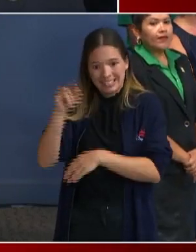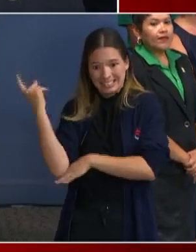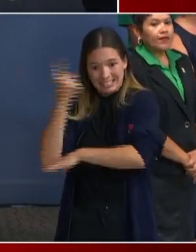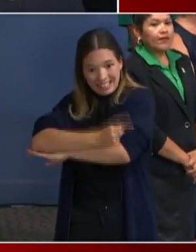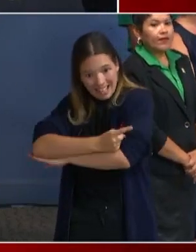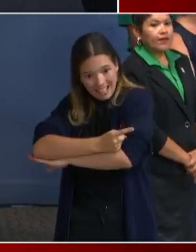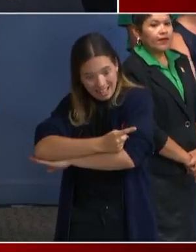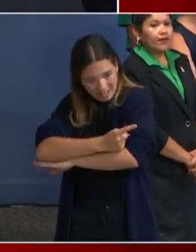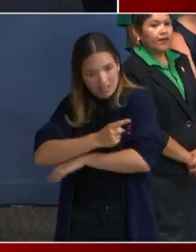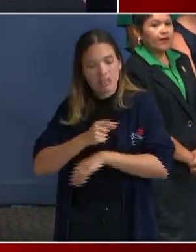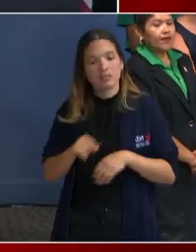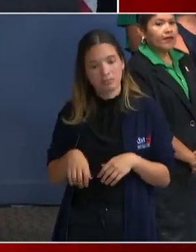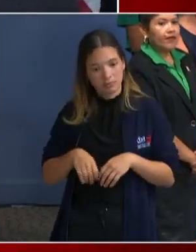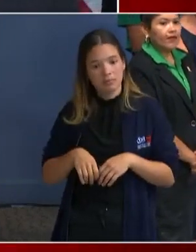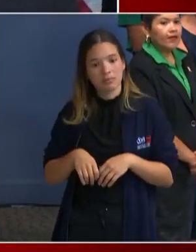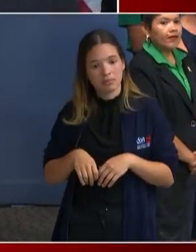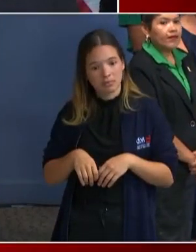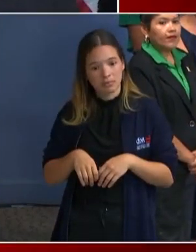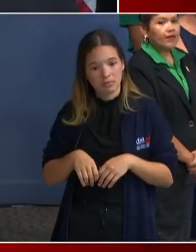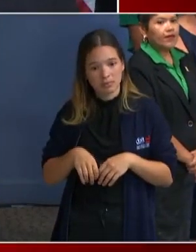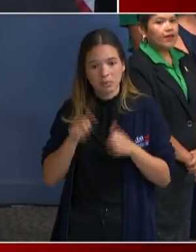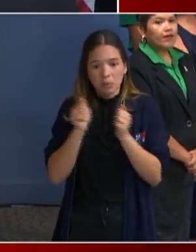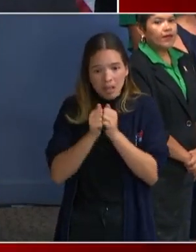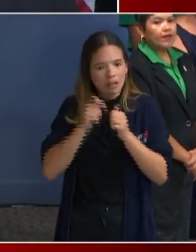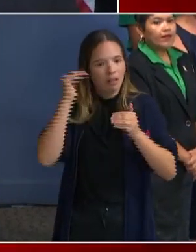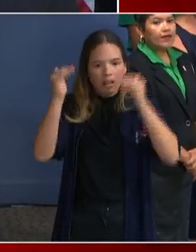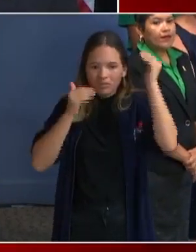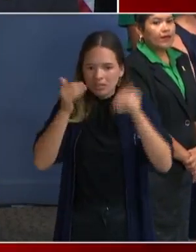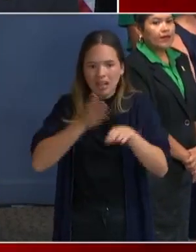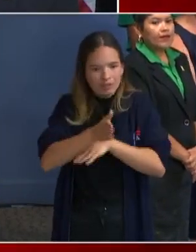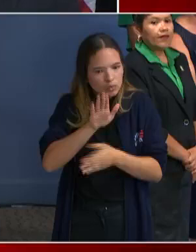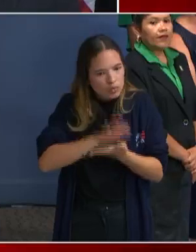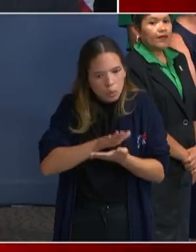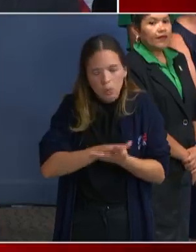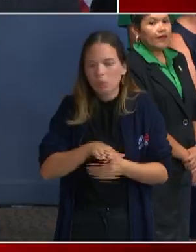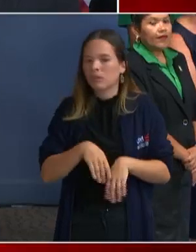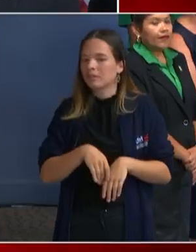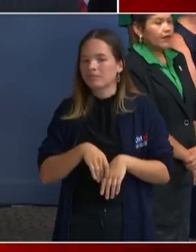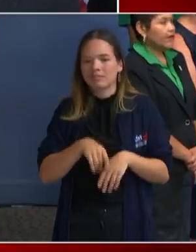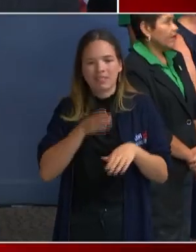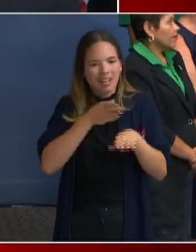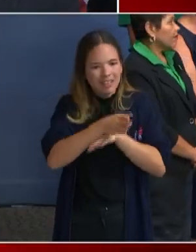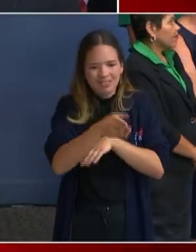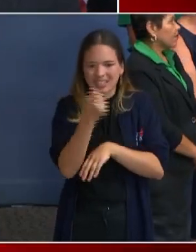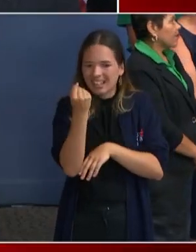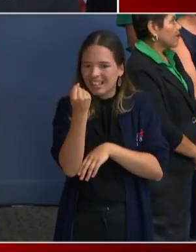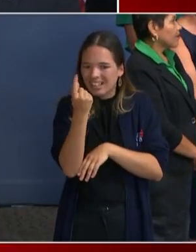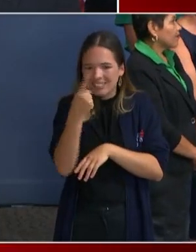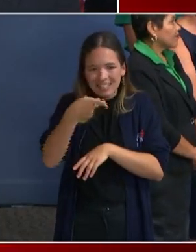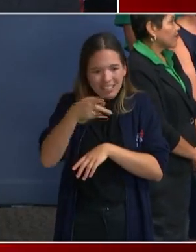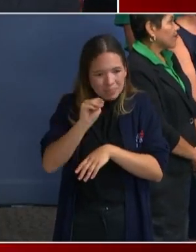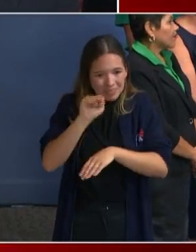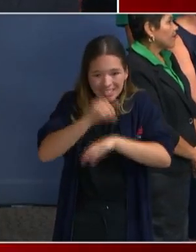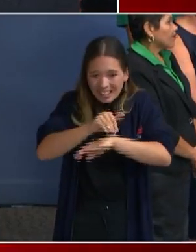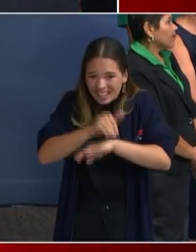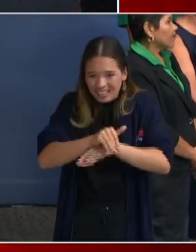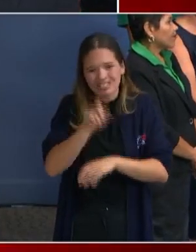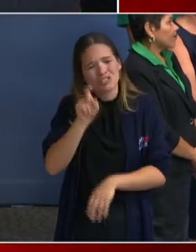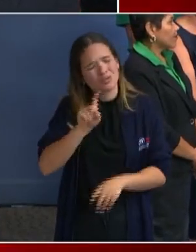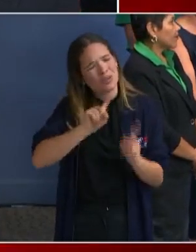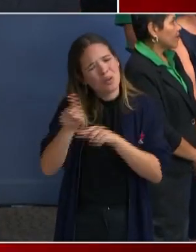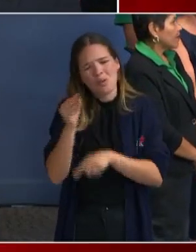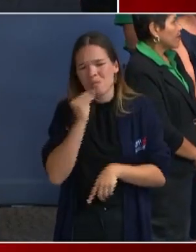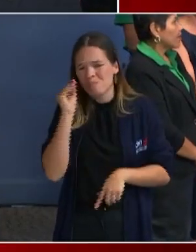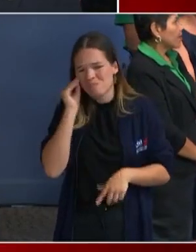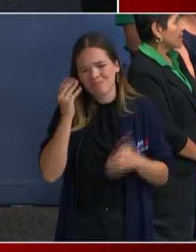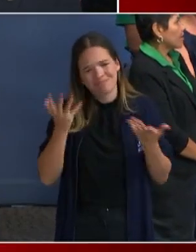activities with adults, but after 11 o'clock, they should be at home. Or they